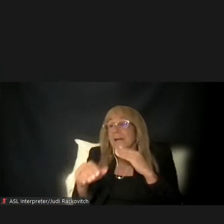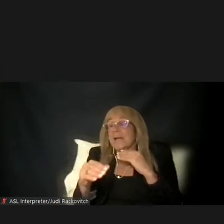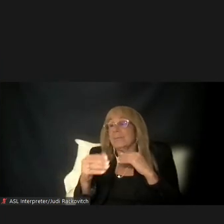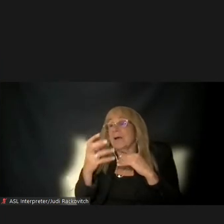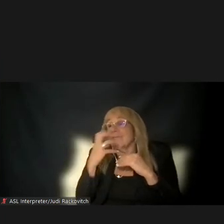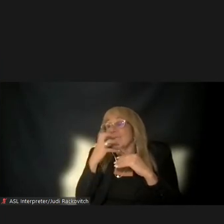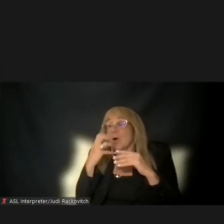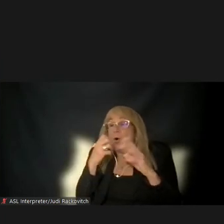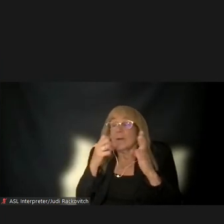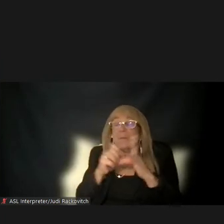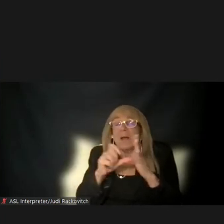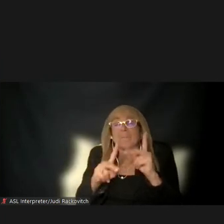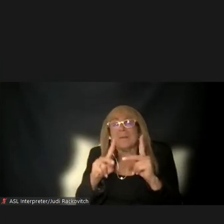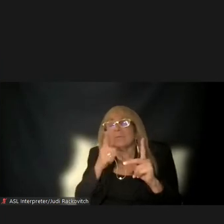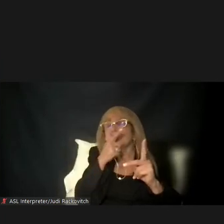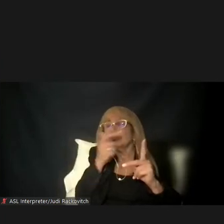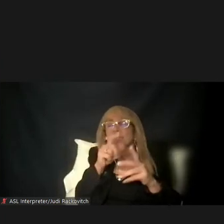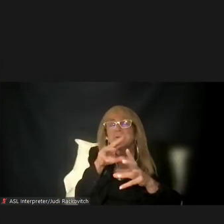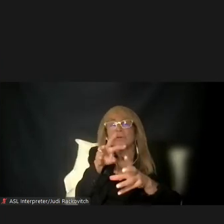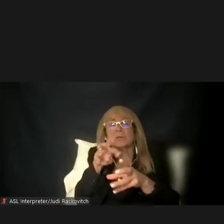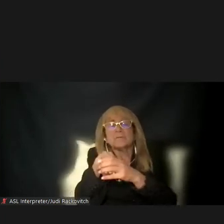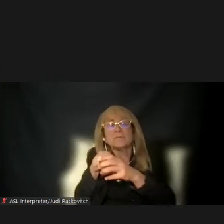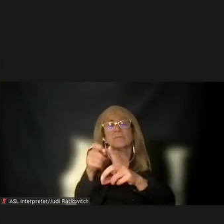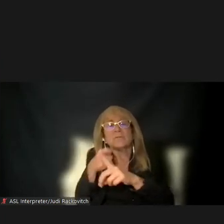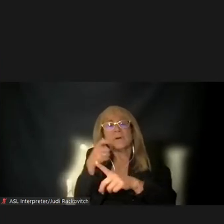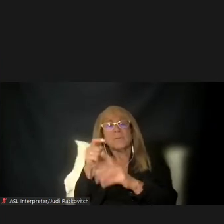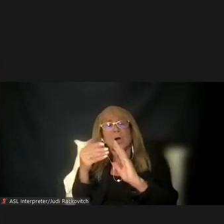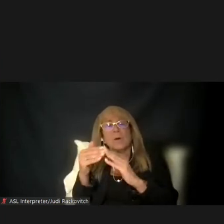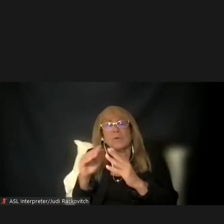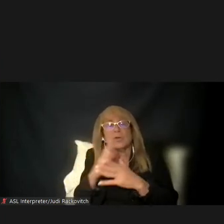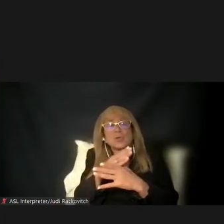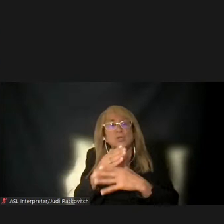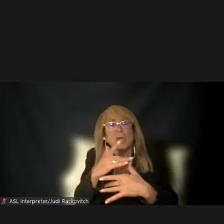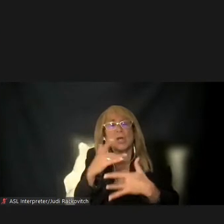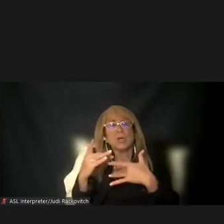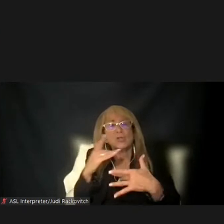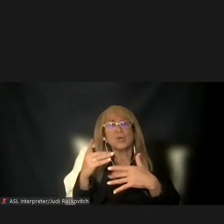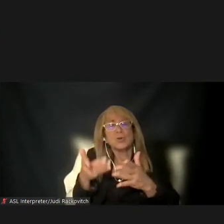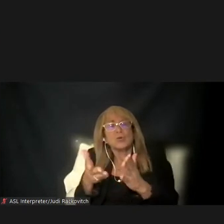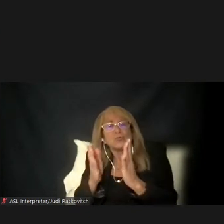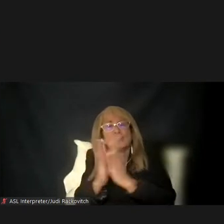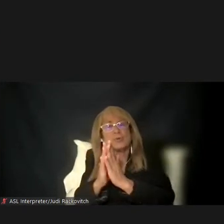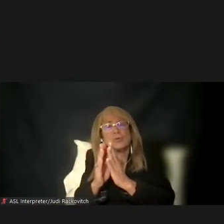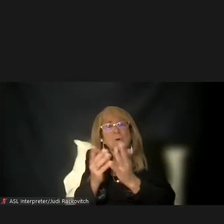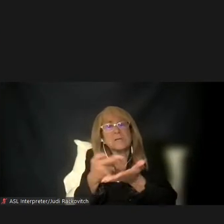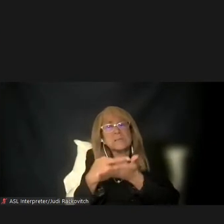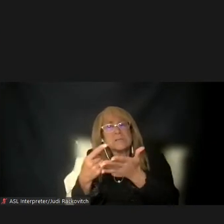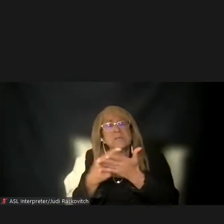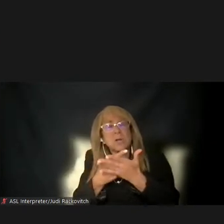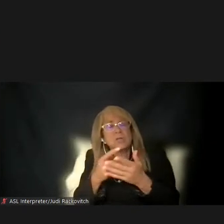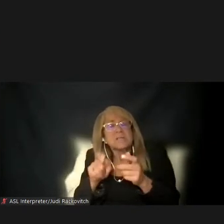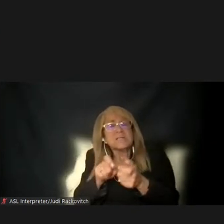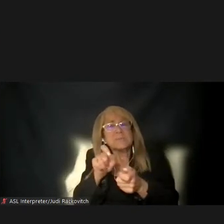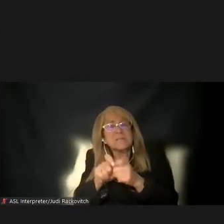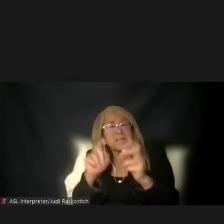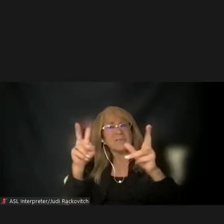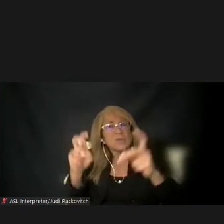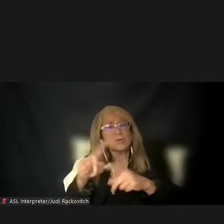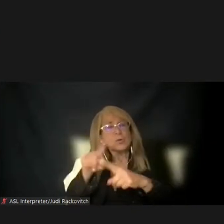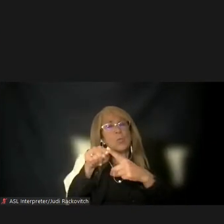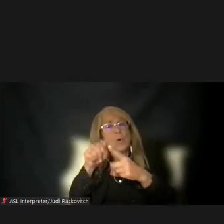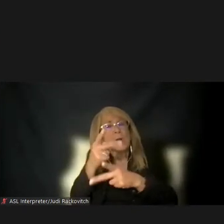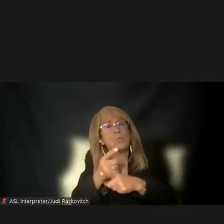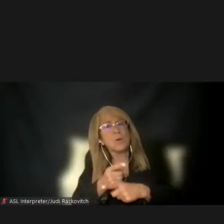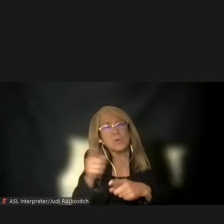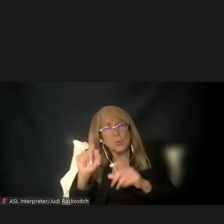members of the community, and the purpose is to share concerns and request discussion on particular issues as appropriate. You may suggest yourself or someone